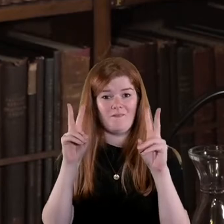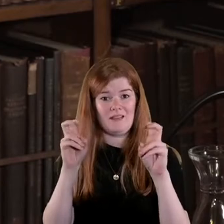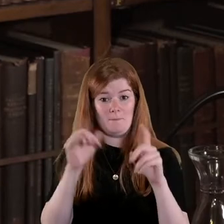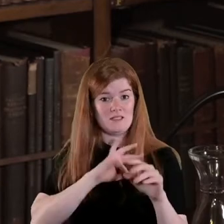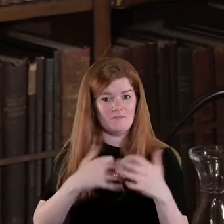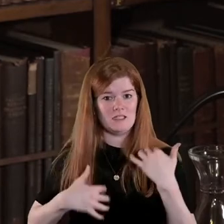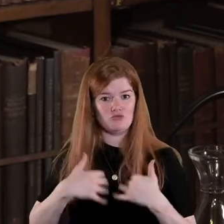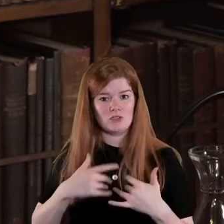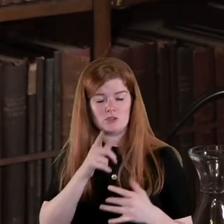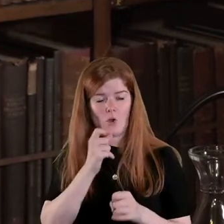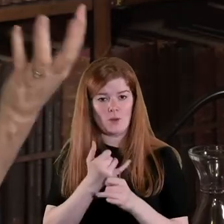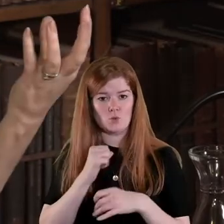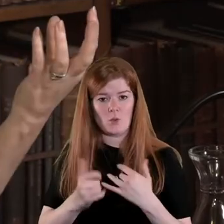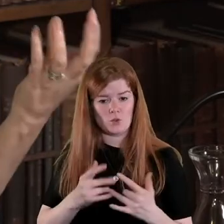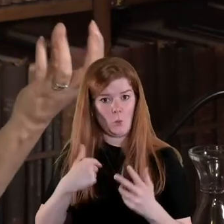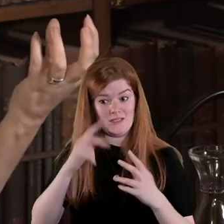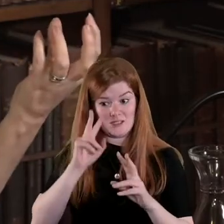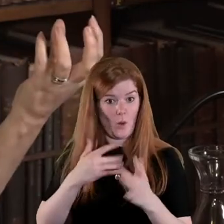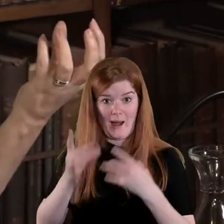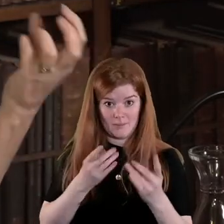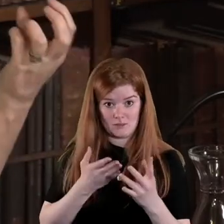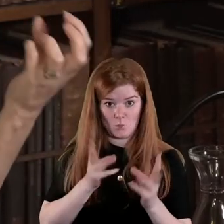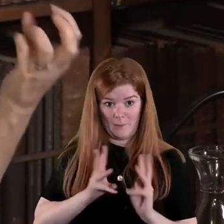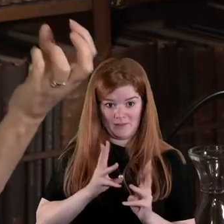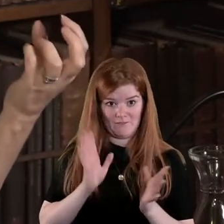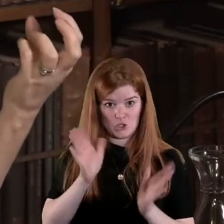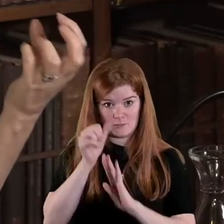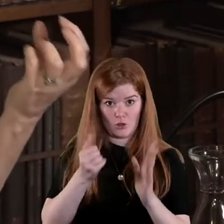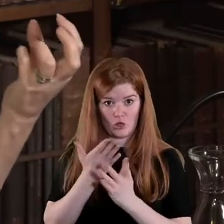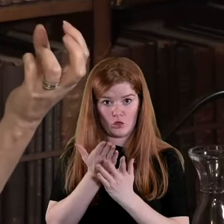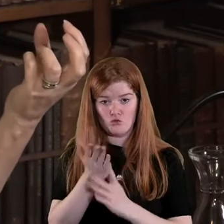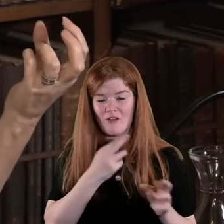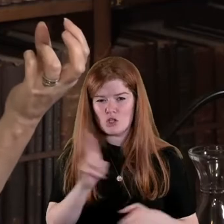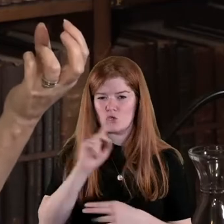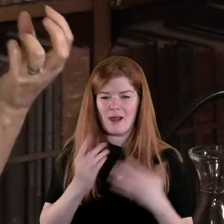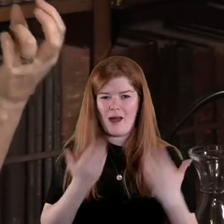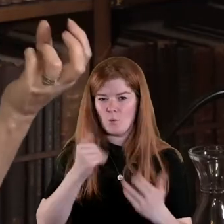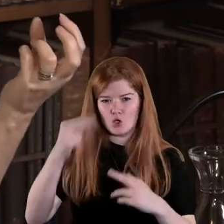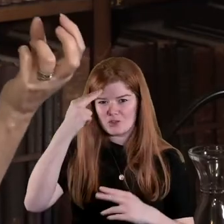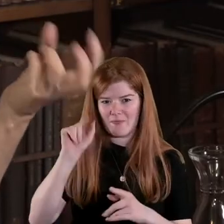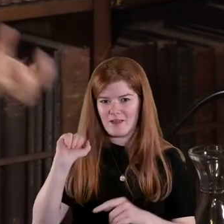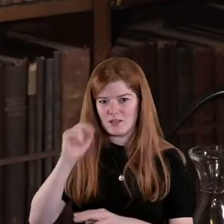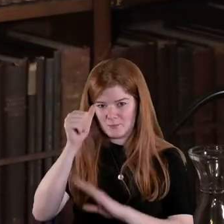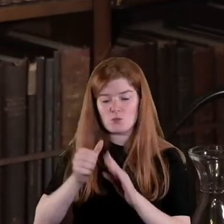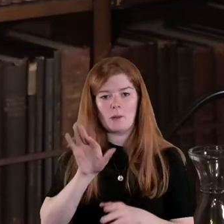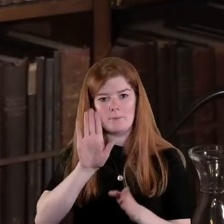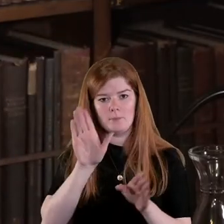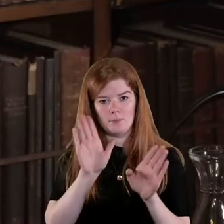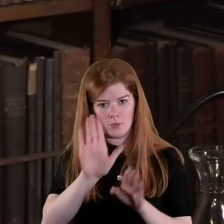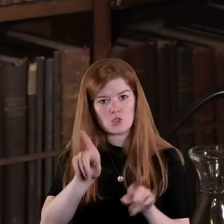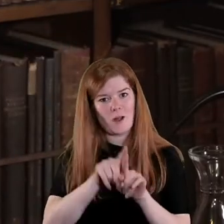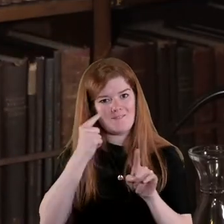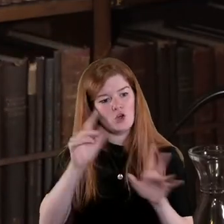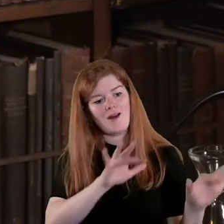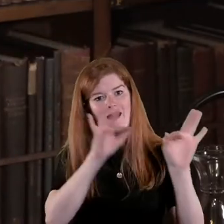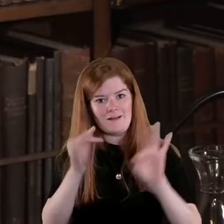I'm interested in is we look at what happened to women during the revolution but actually in order to understand that we also have to look at after